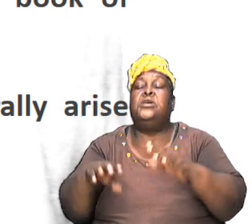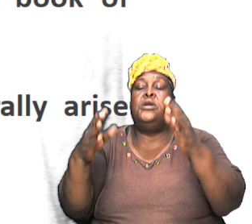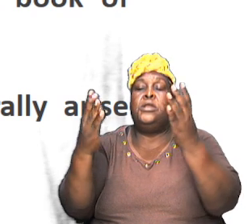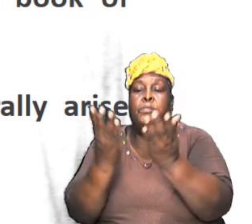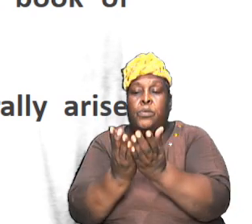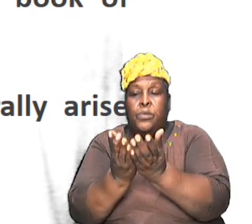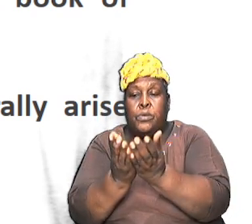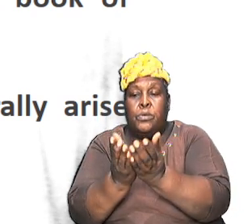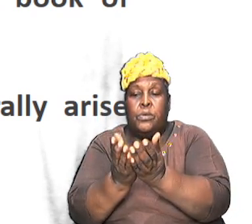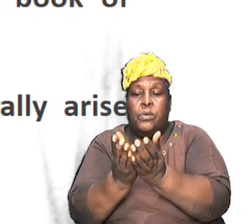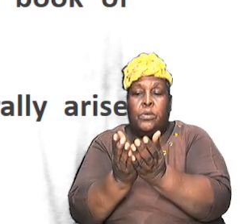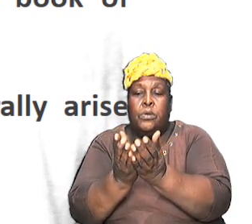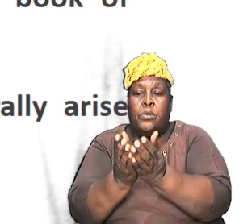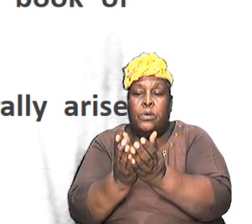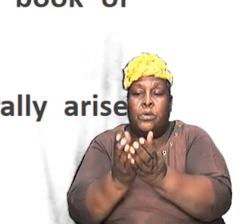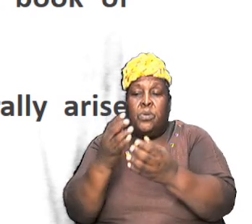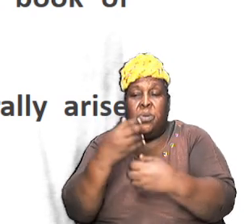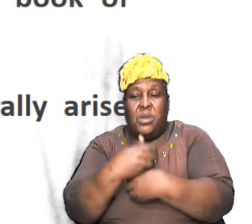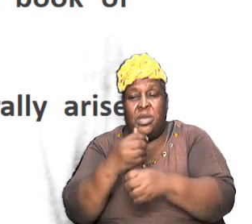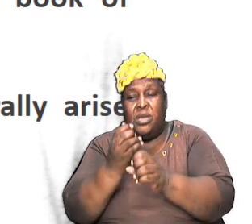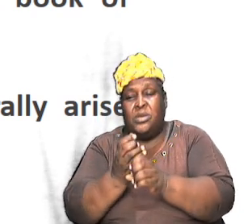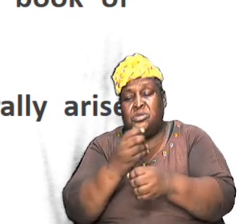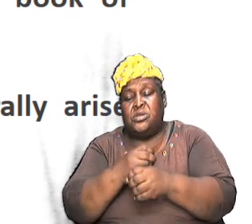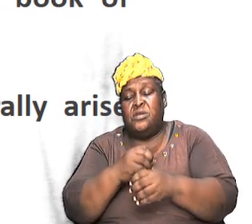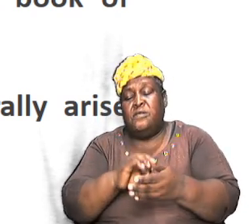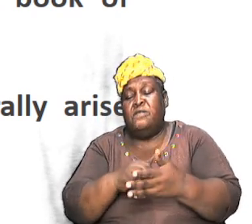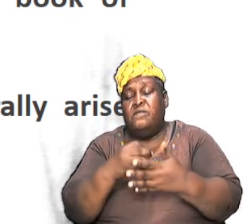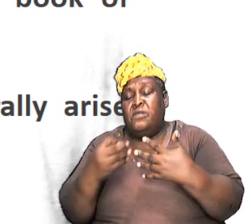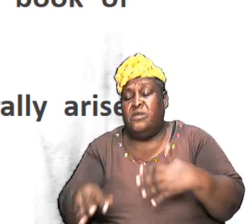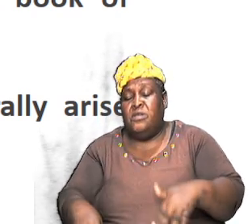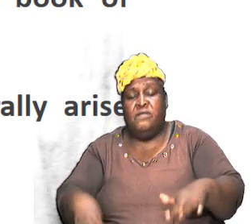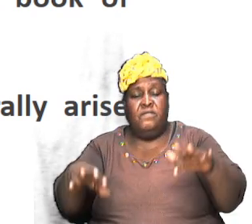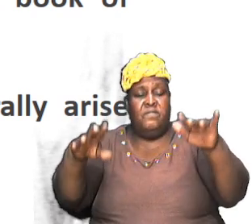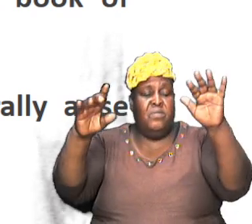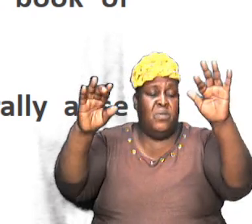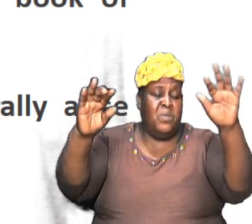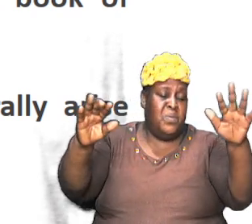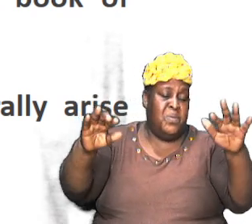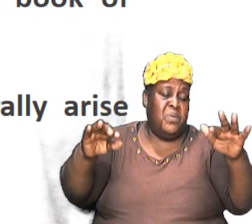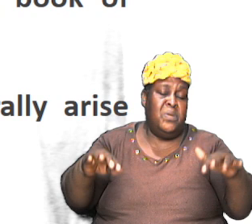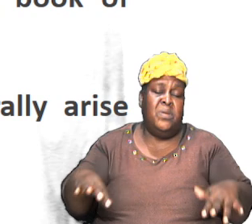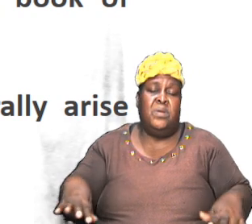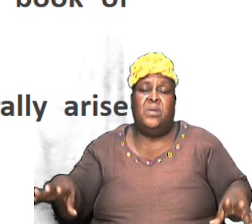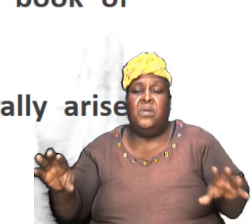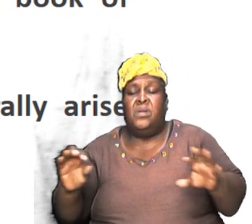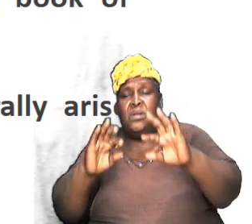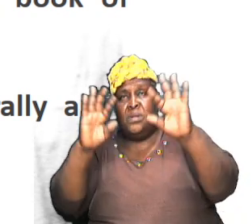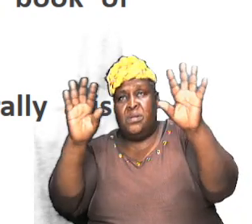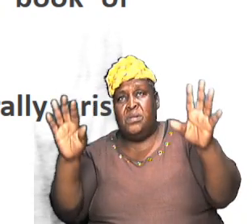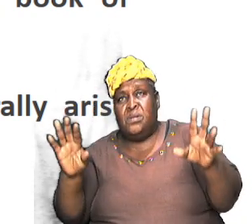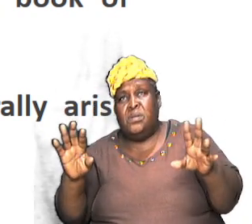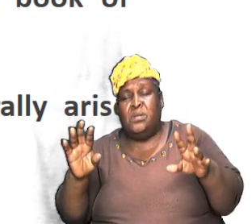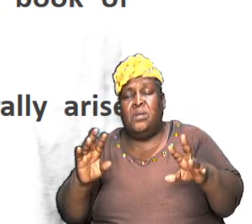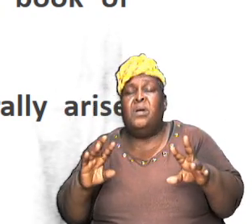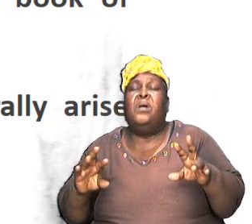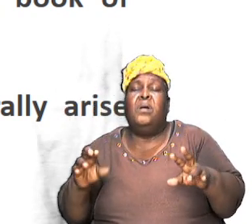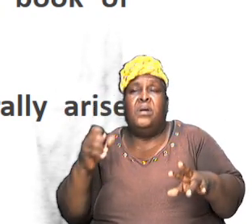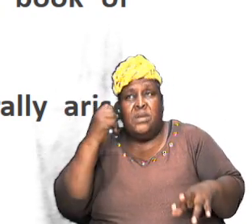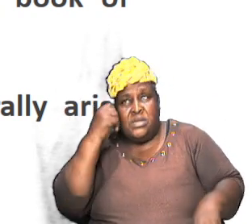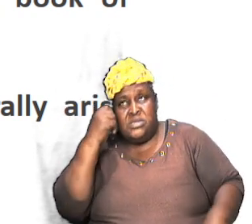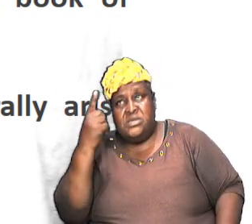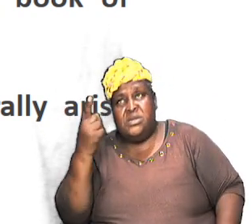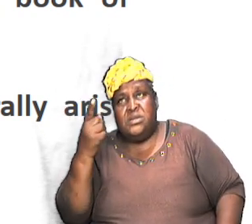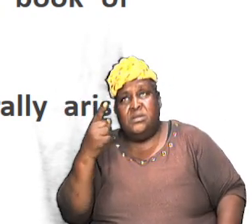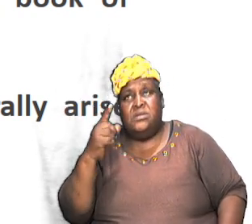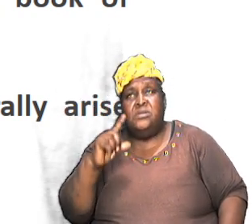we speak about the creation and the fall and the flood and all of that we kind of get a clearer picture and that was one of the